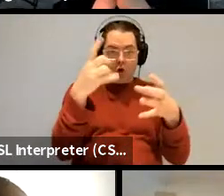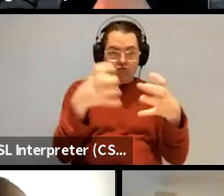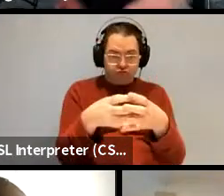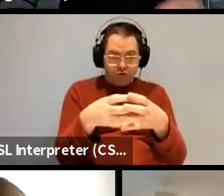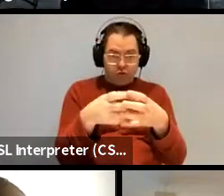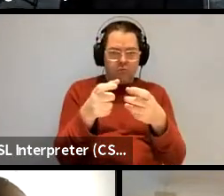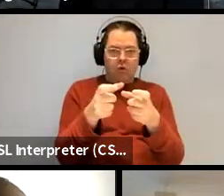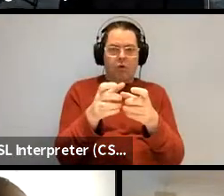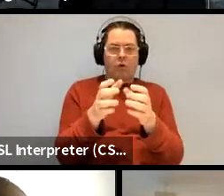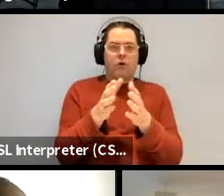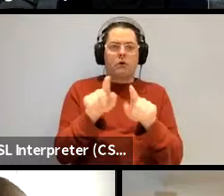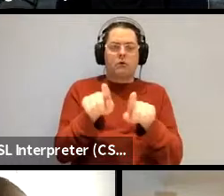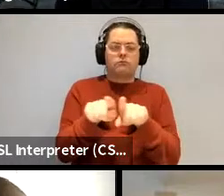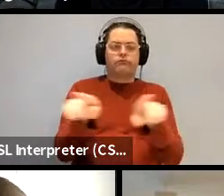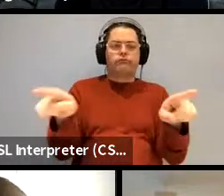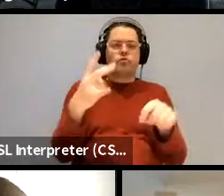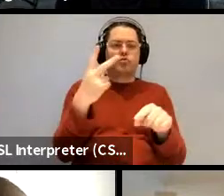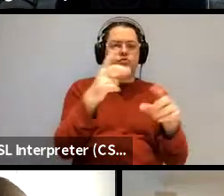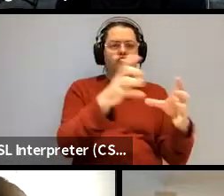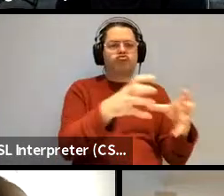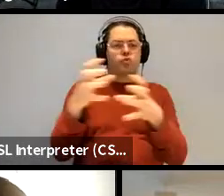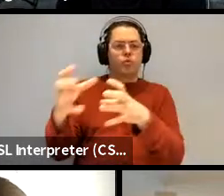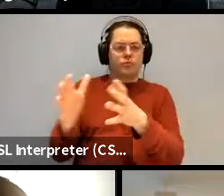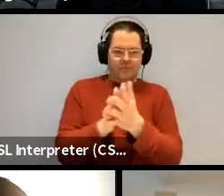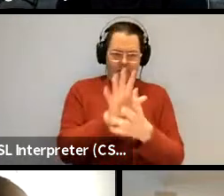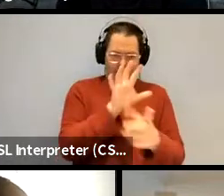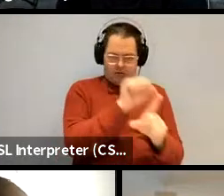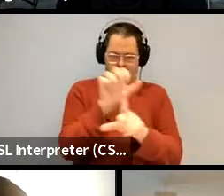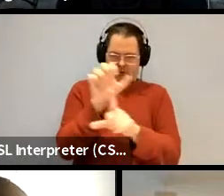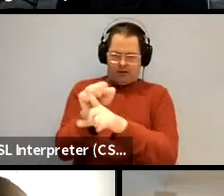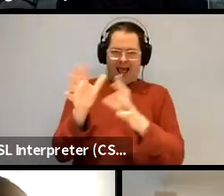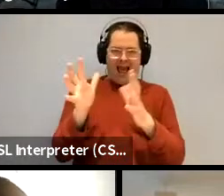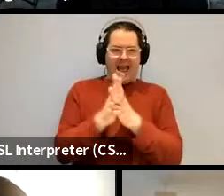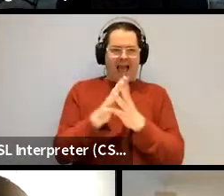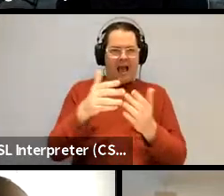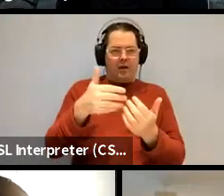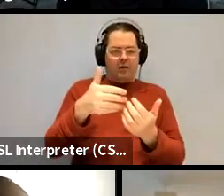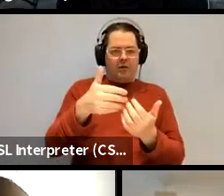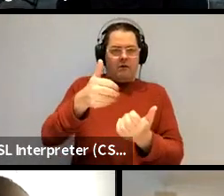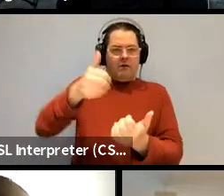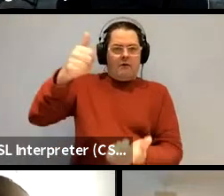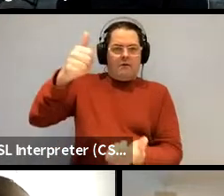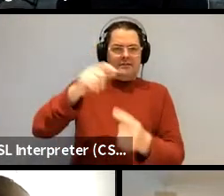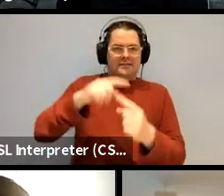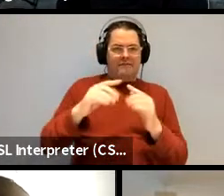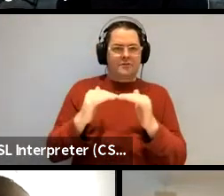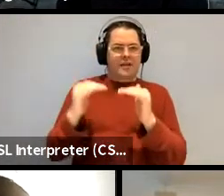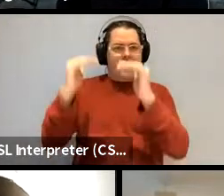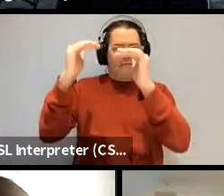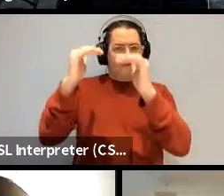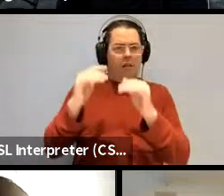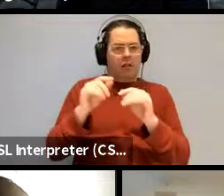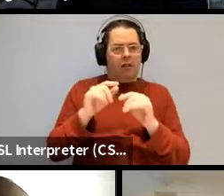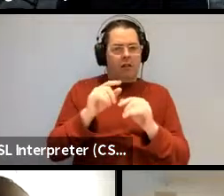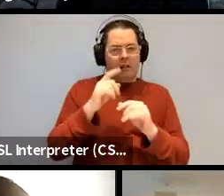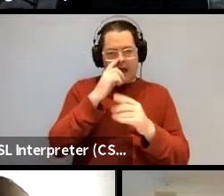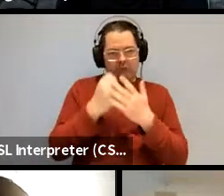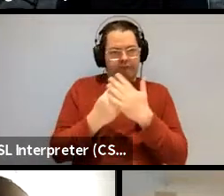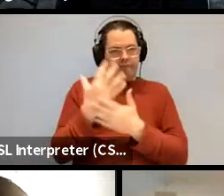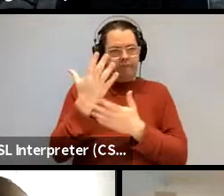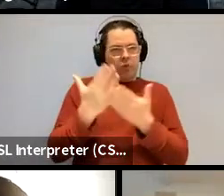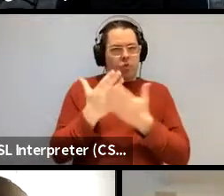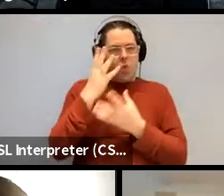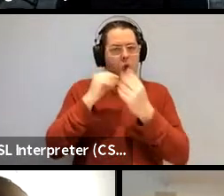abstractions at different levels so you can pick up on those from the structure of what is learning the network that's not necessarily